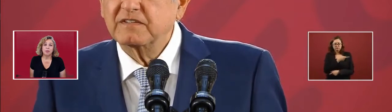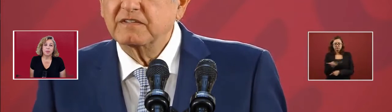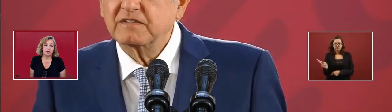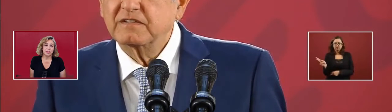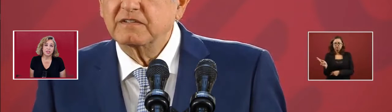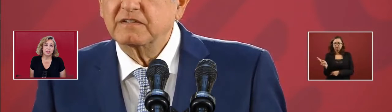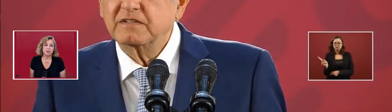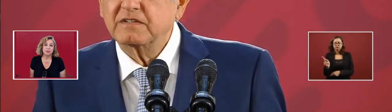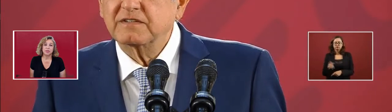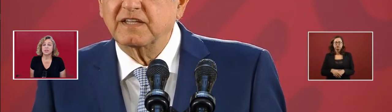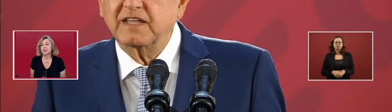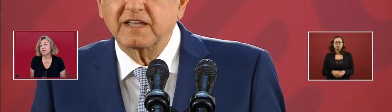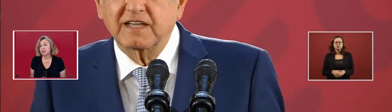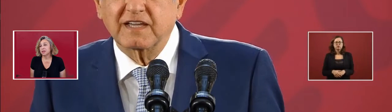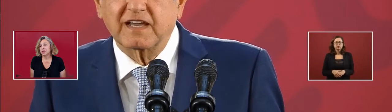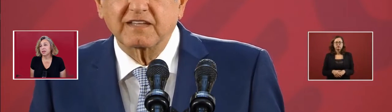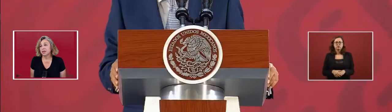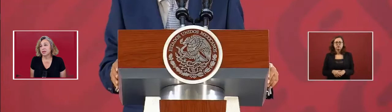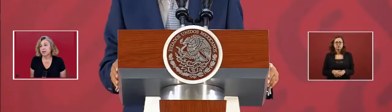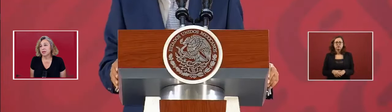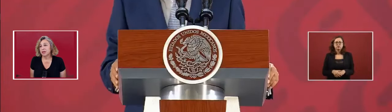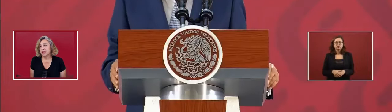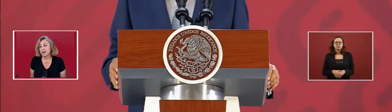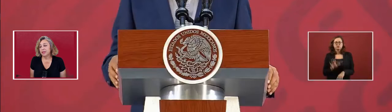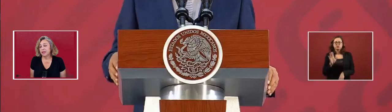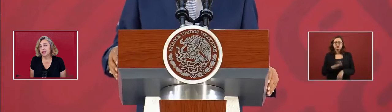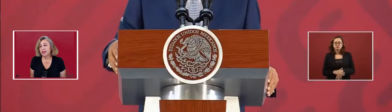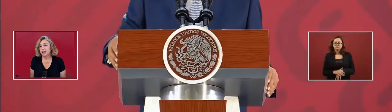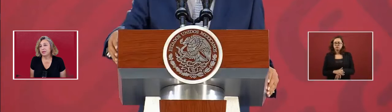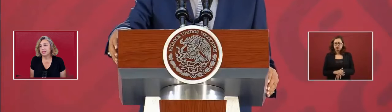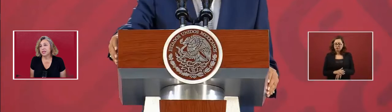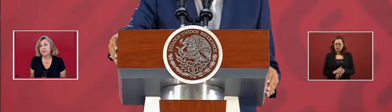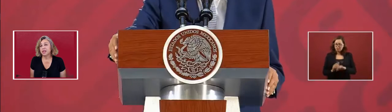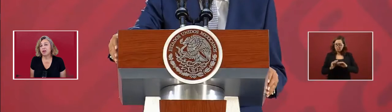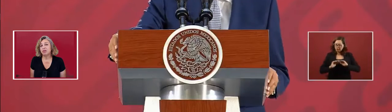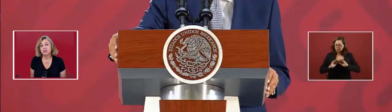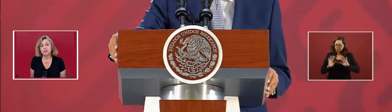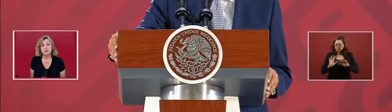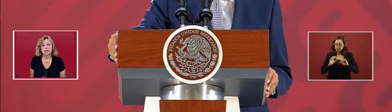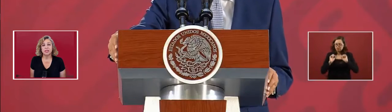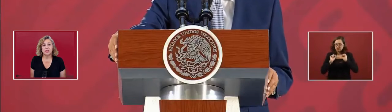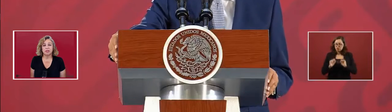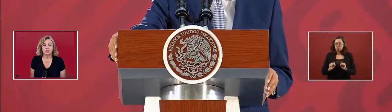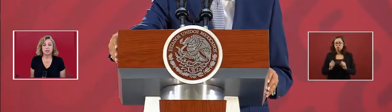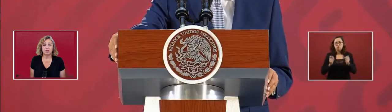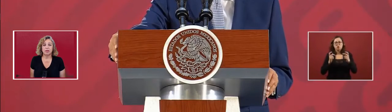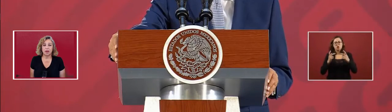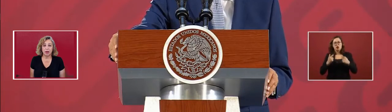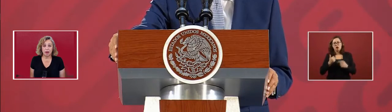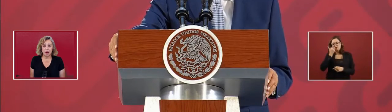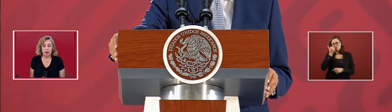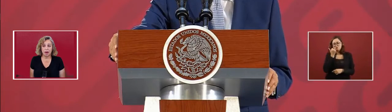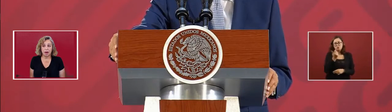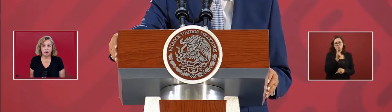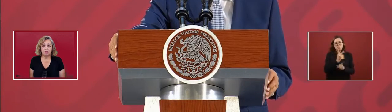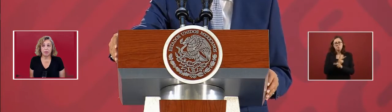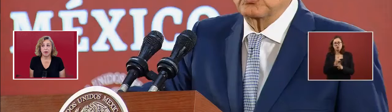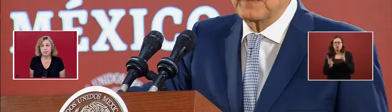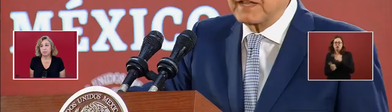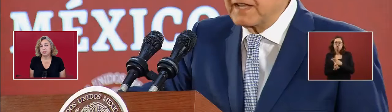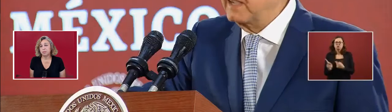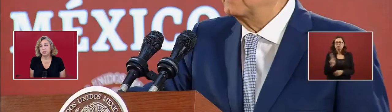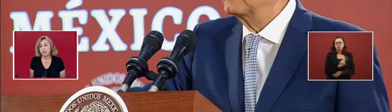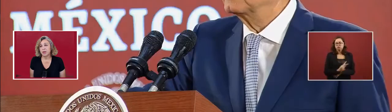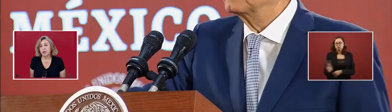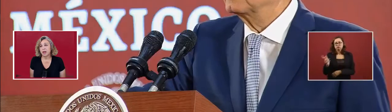impoverished students, and they guaranteed that all students of